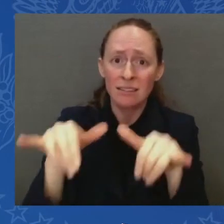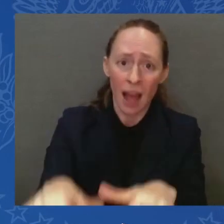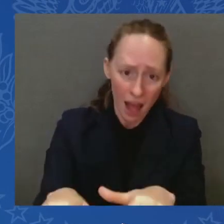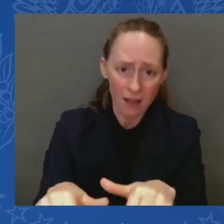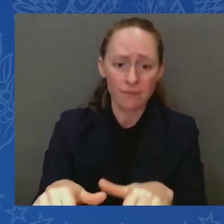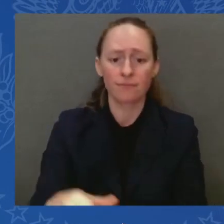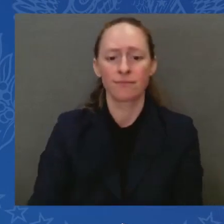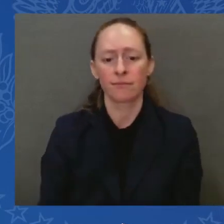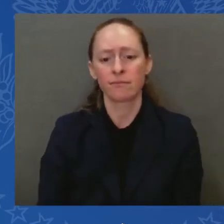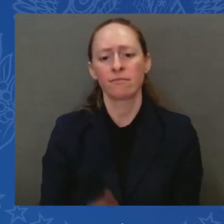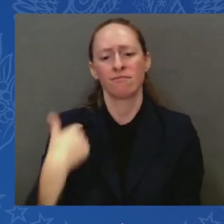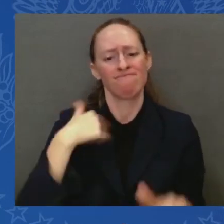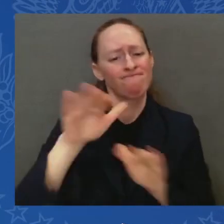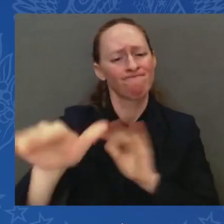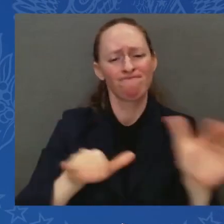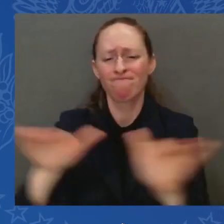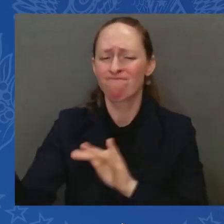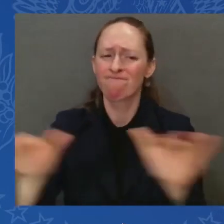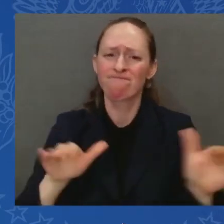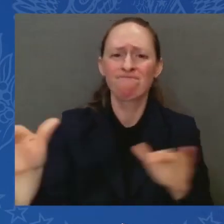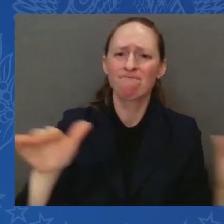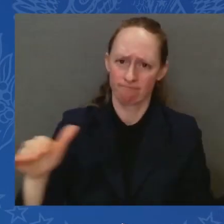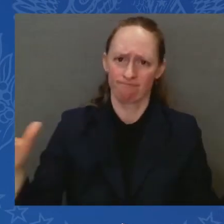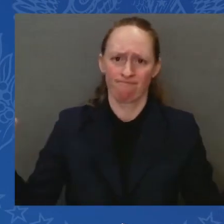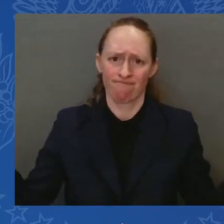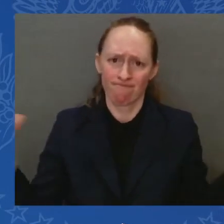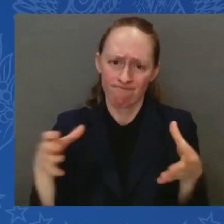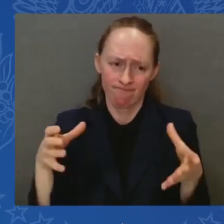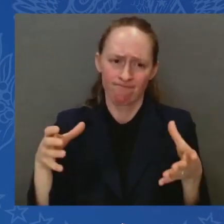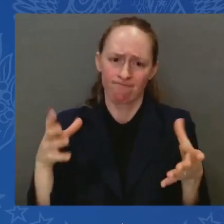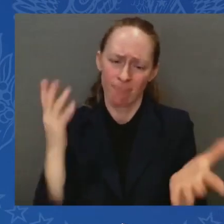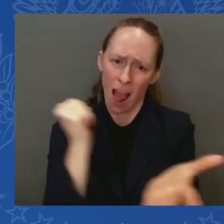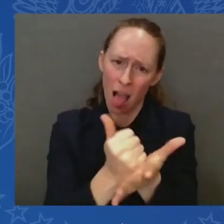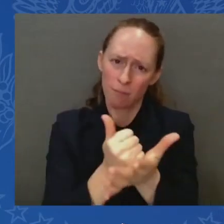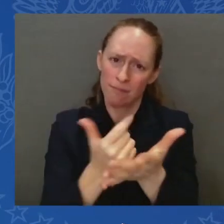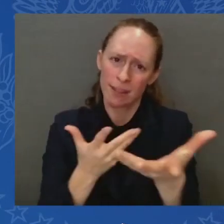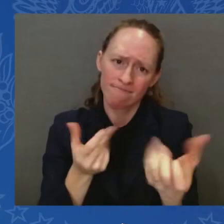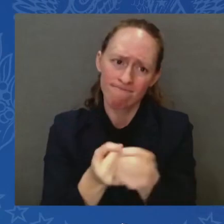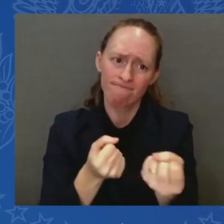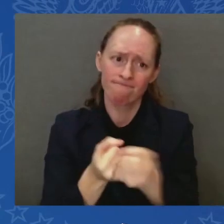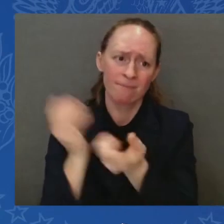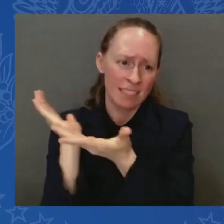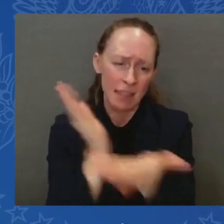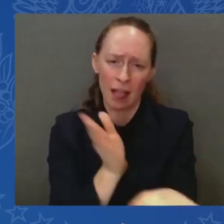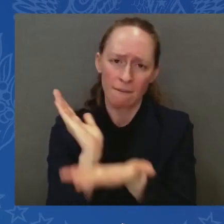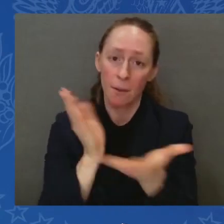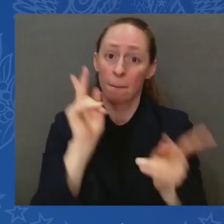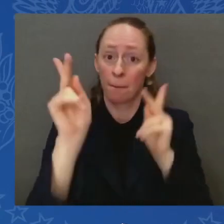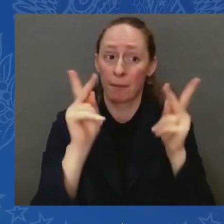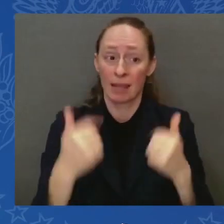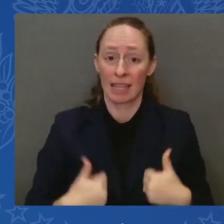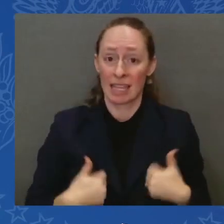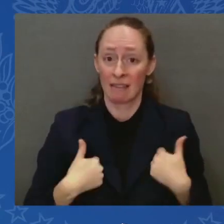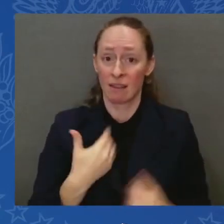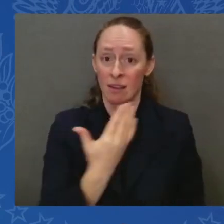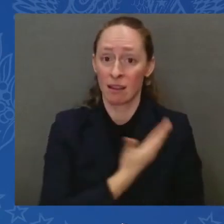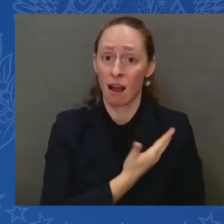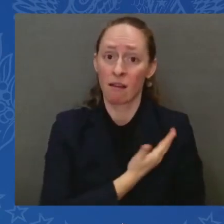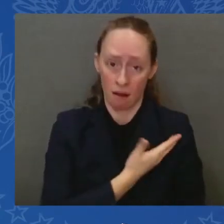based on the understanding that there will be inspections and that the aid should go to civilians, not to Hamas.